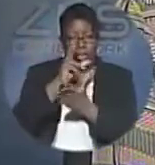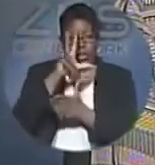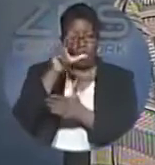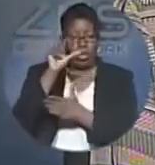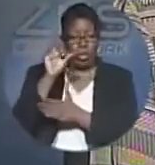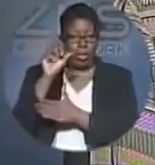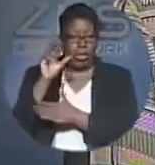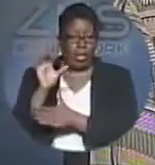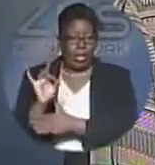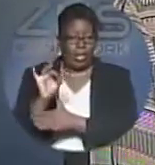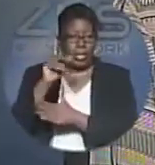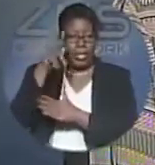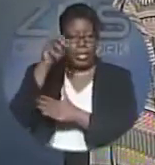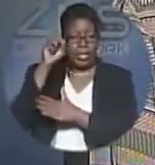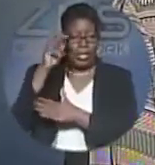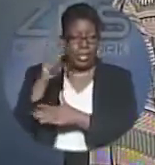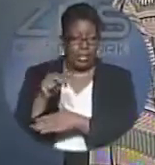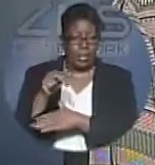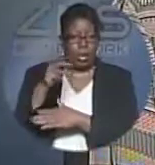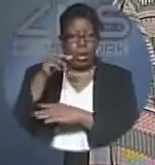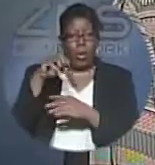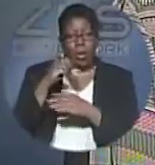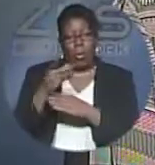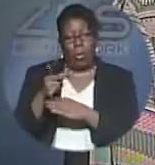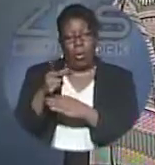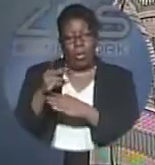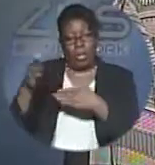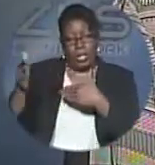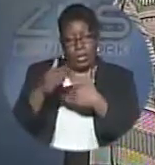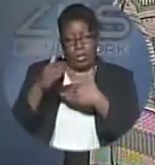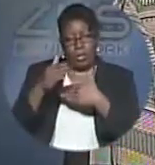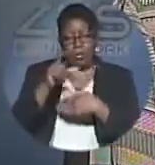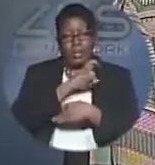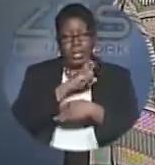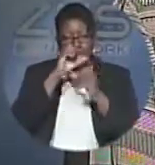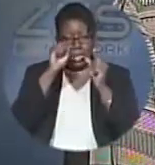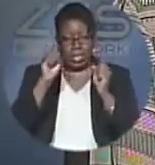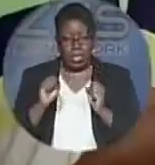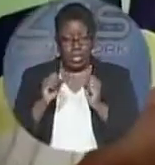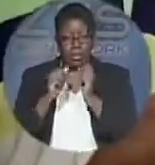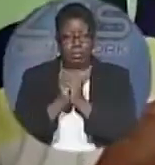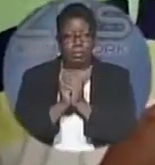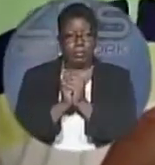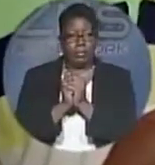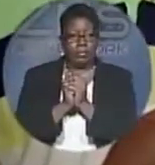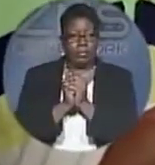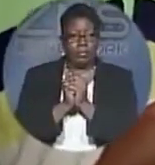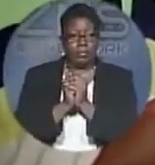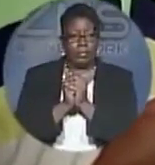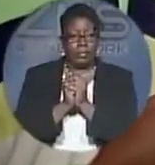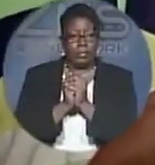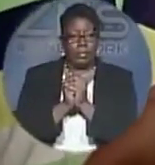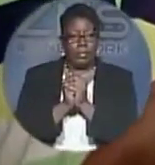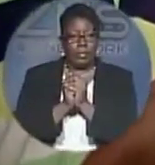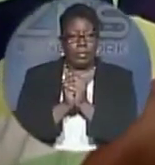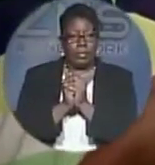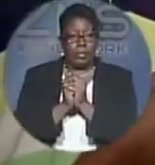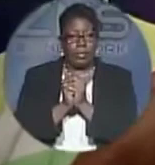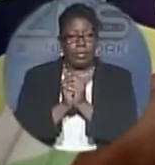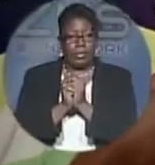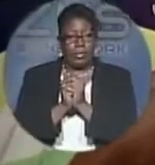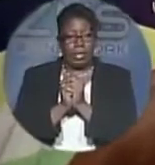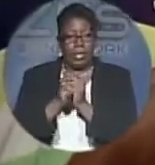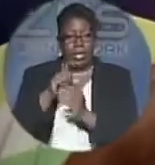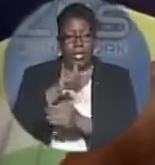-919 or your nearest police station. In other news from the crime beat, police wasting no time cracking several